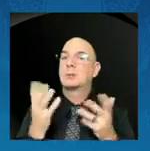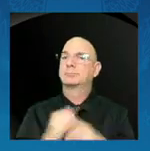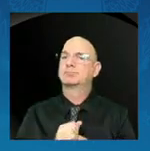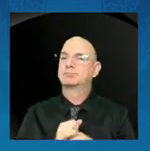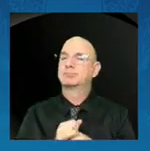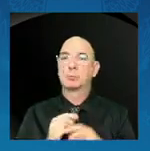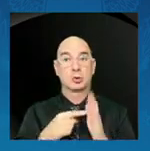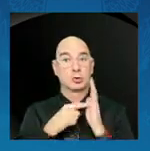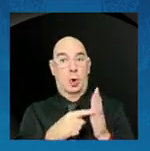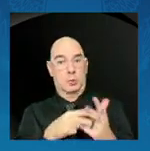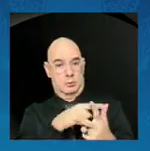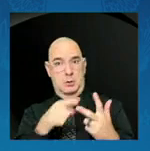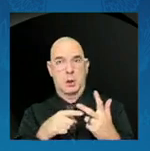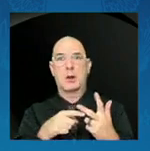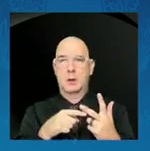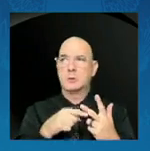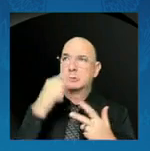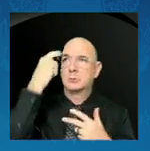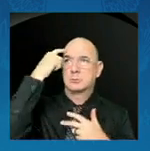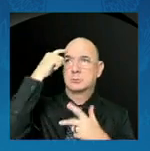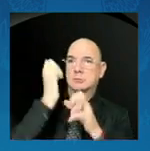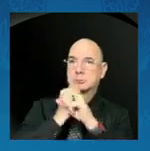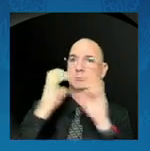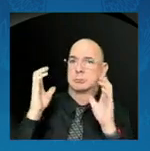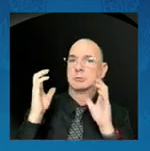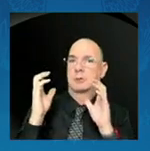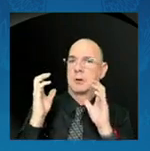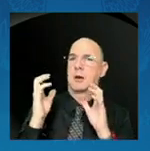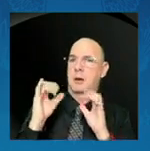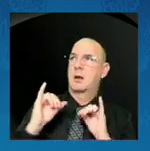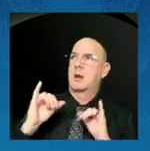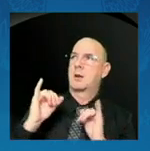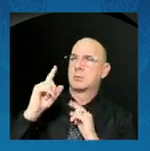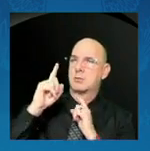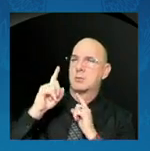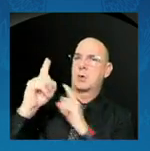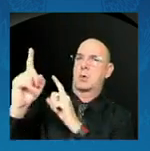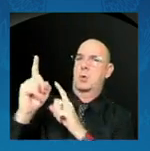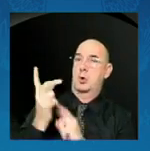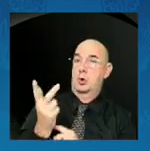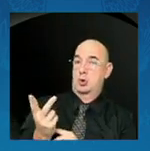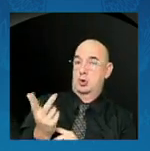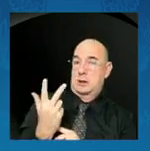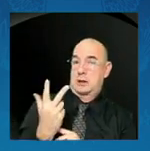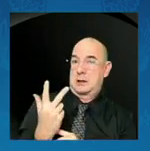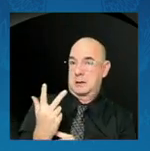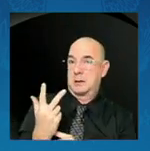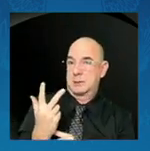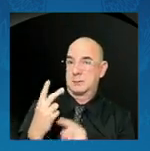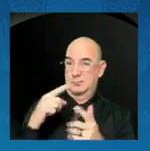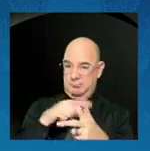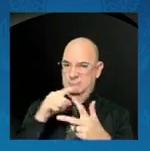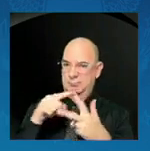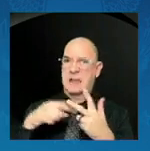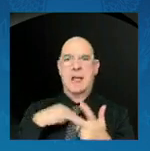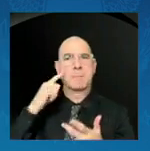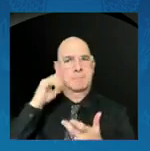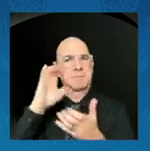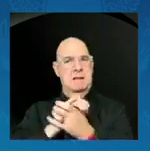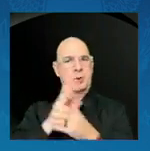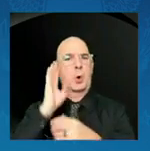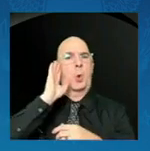vision and our mission. three areas in which I believe we will make significant